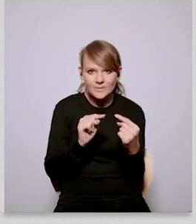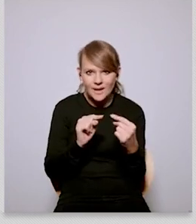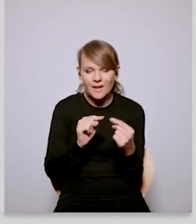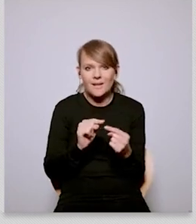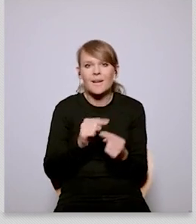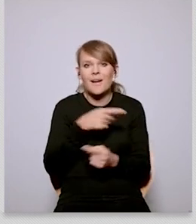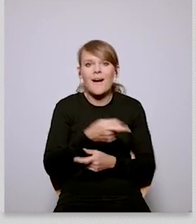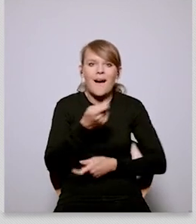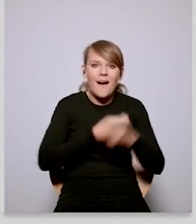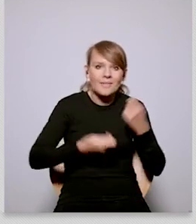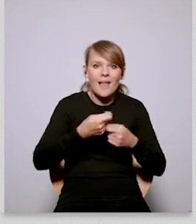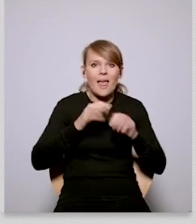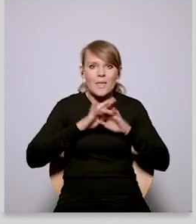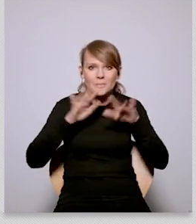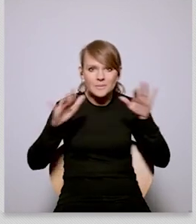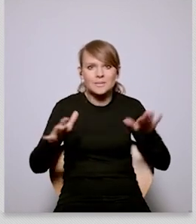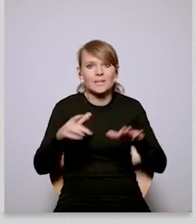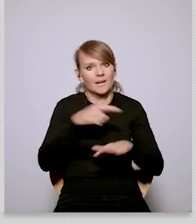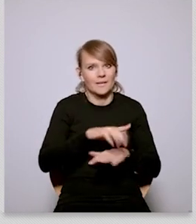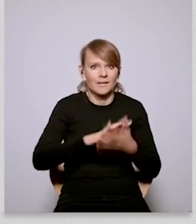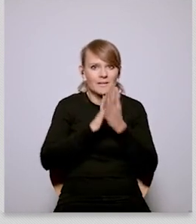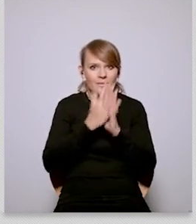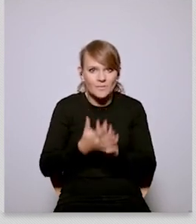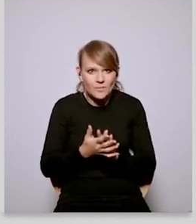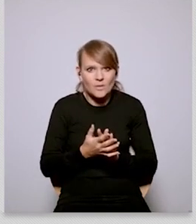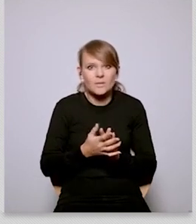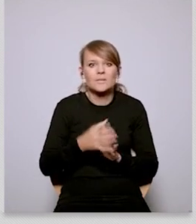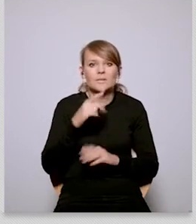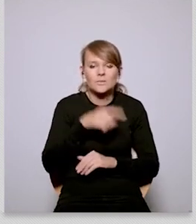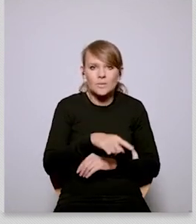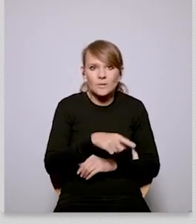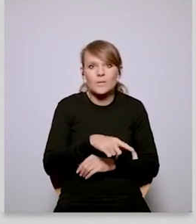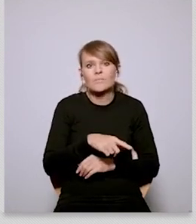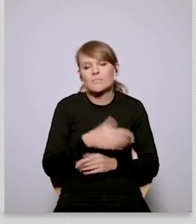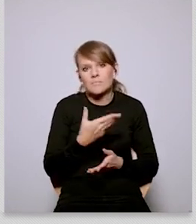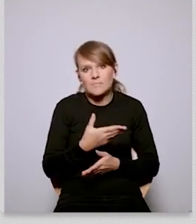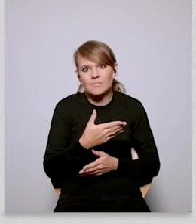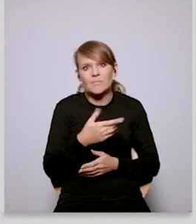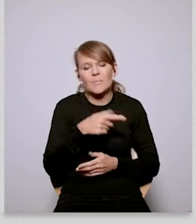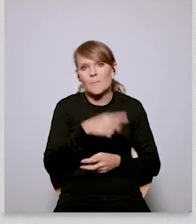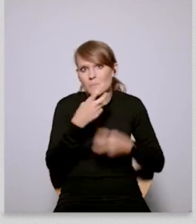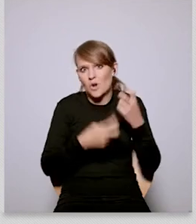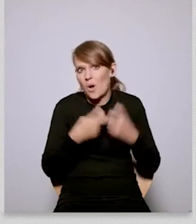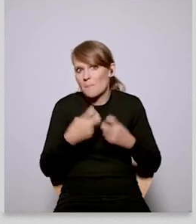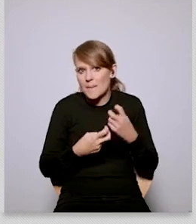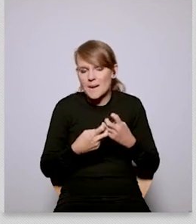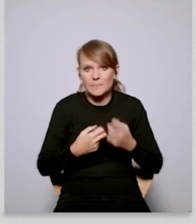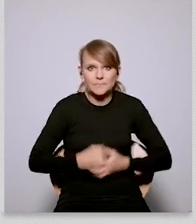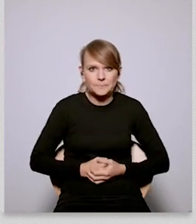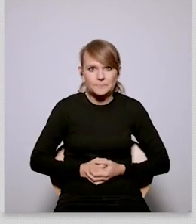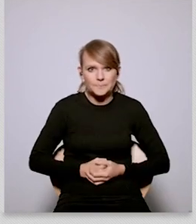your statement you mentioned the discussion about the trade and emissions and reforming the ebs system as one of the